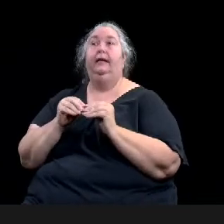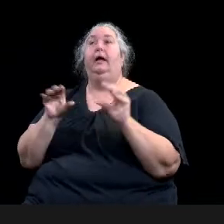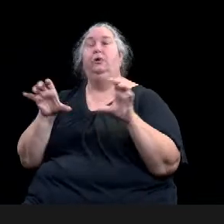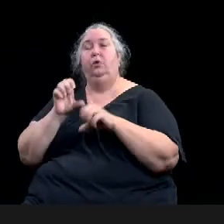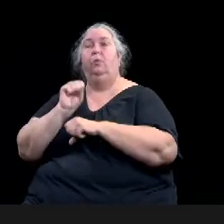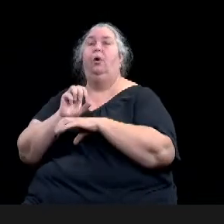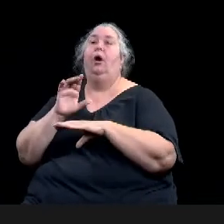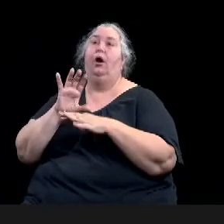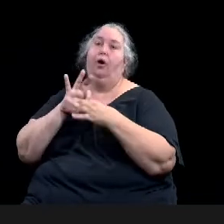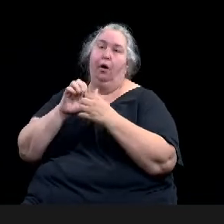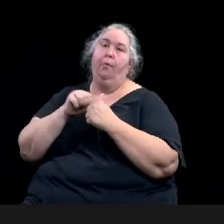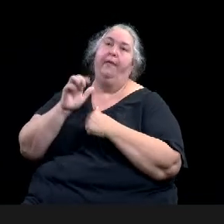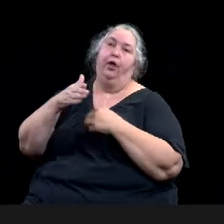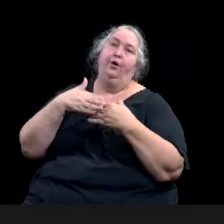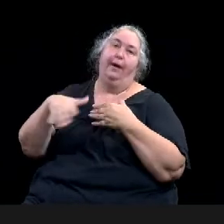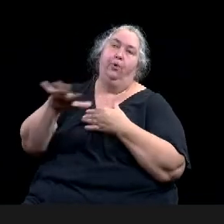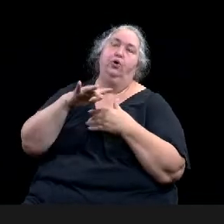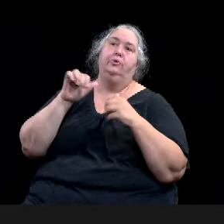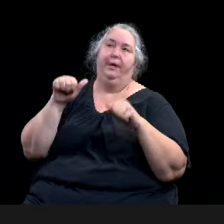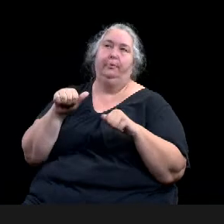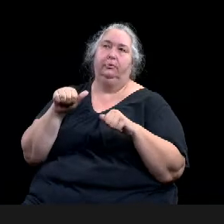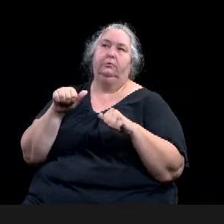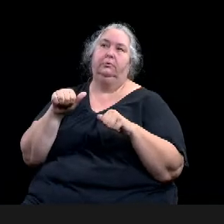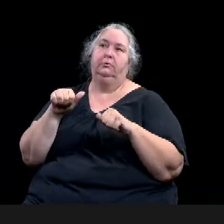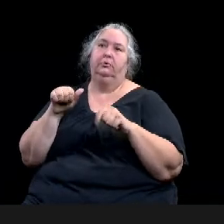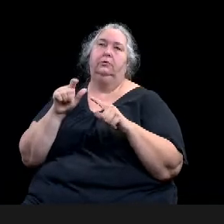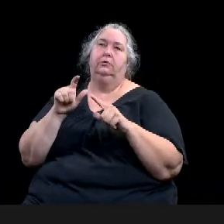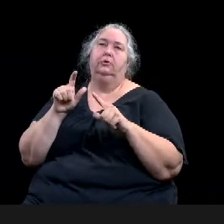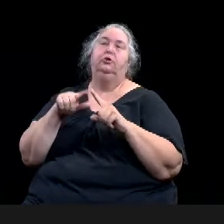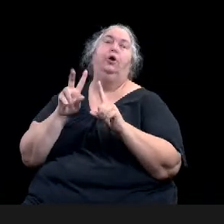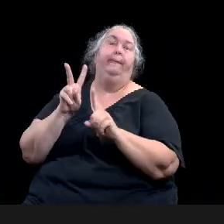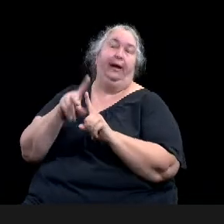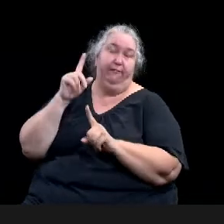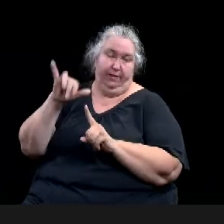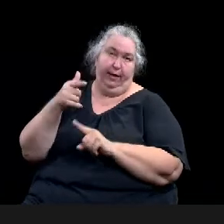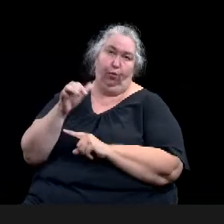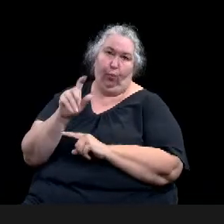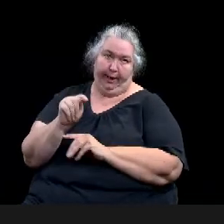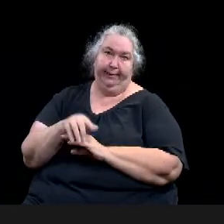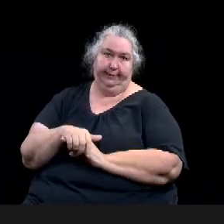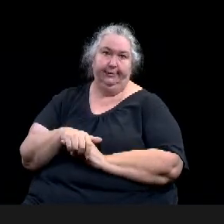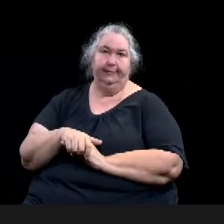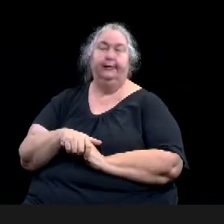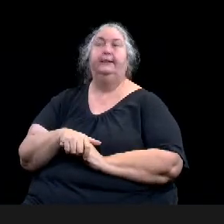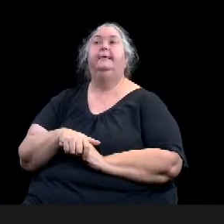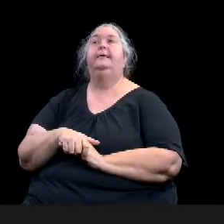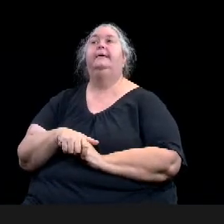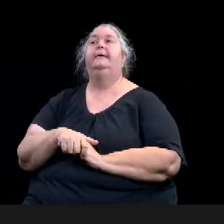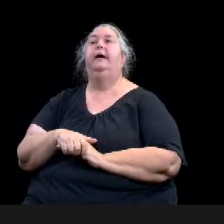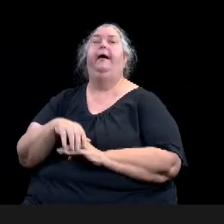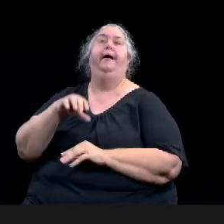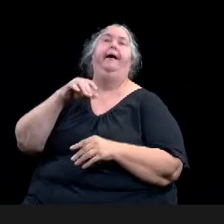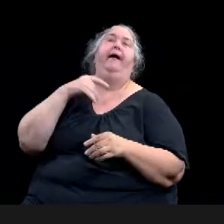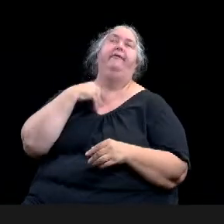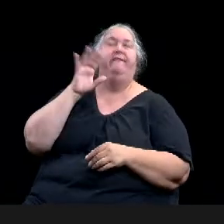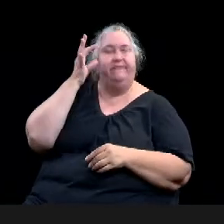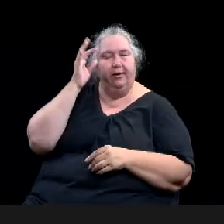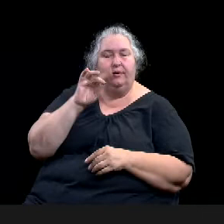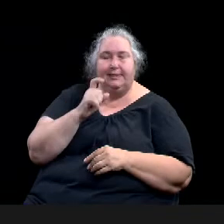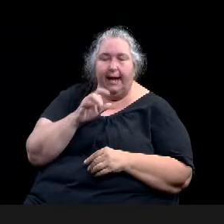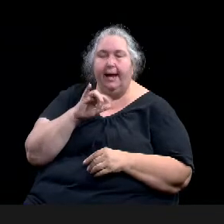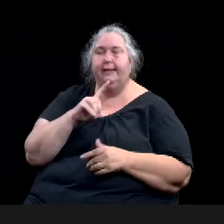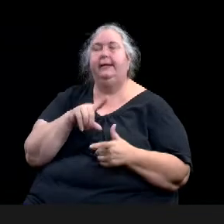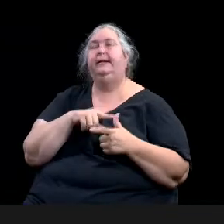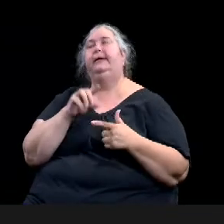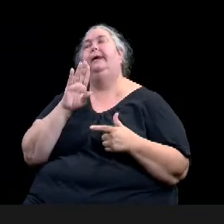tax ID, have a bank account in the neighborhood's name, and then some very basics like apply by the deadline, agree to